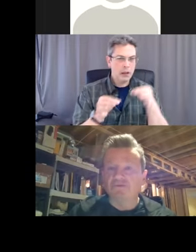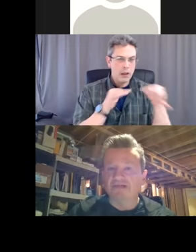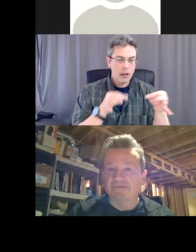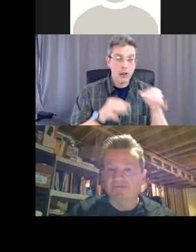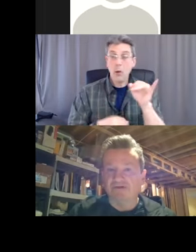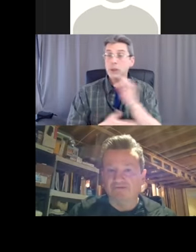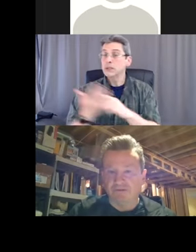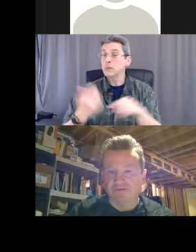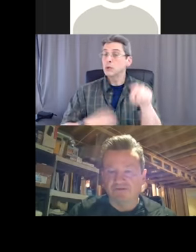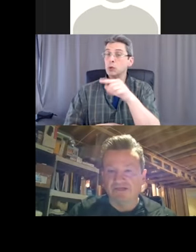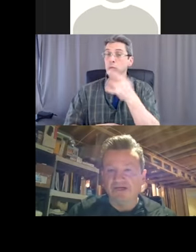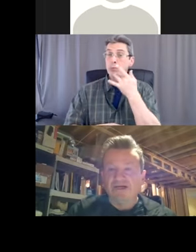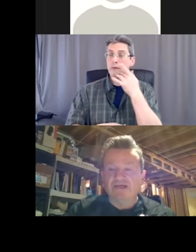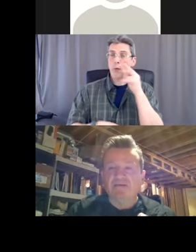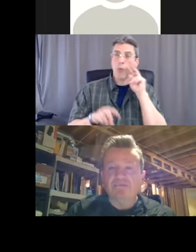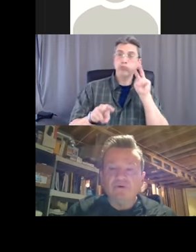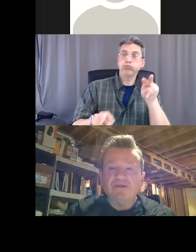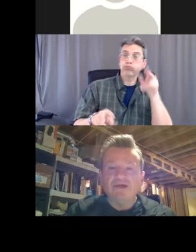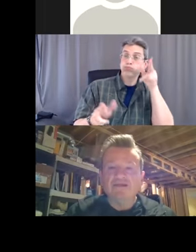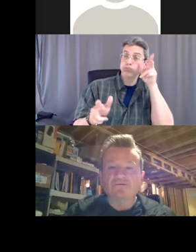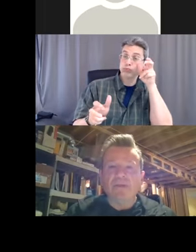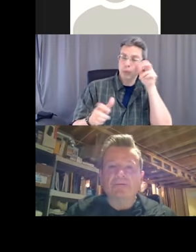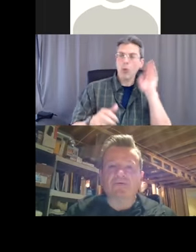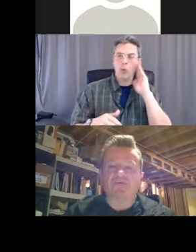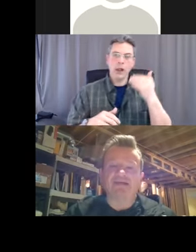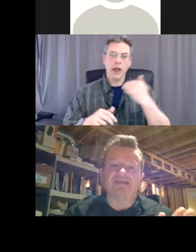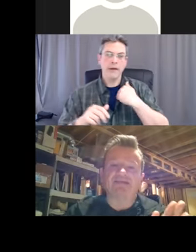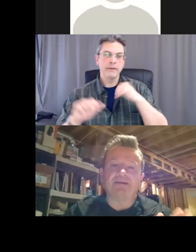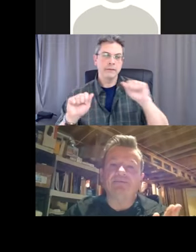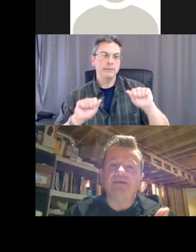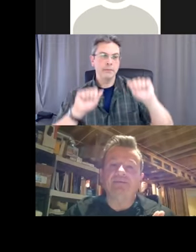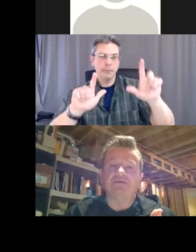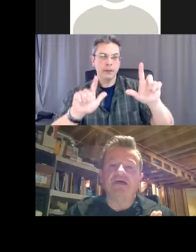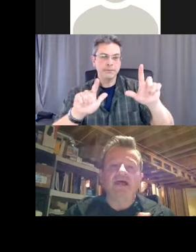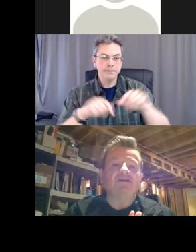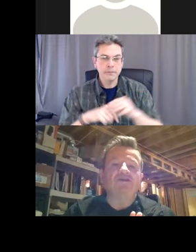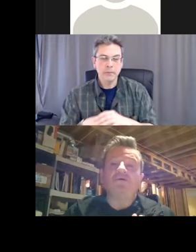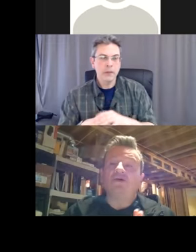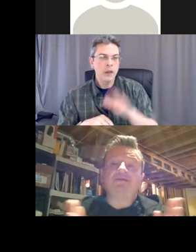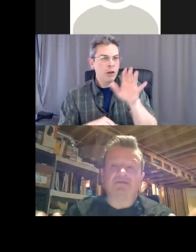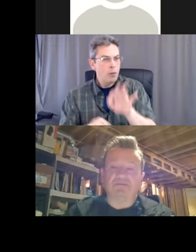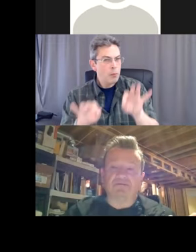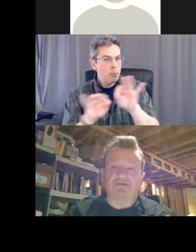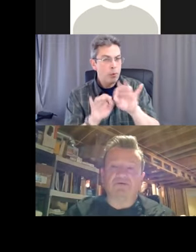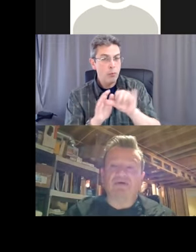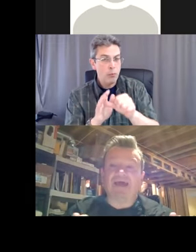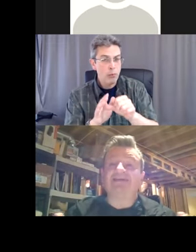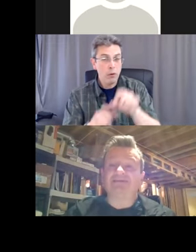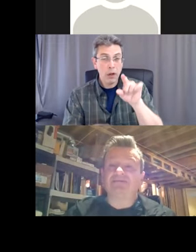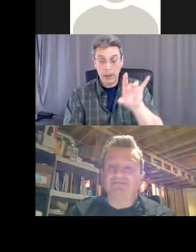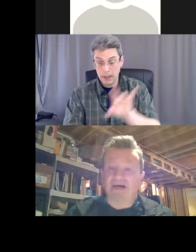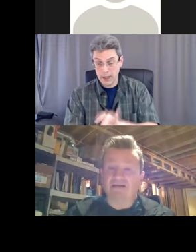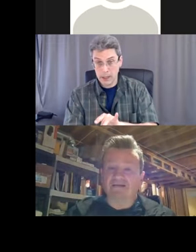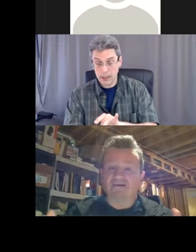more visual types of learners. The important thing to remember is that some people show no symptoms. So they're